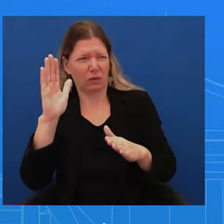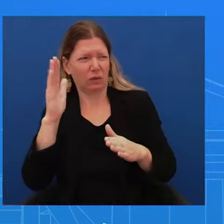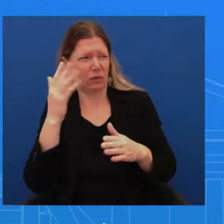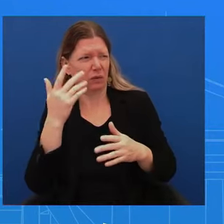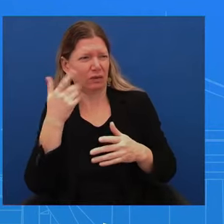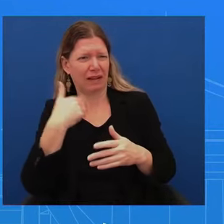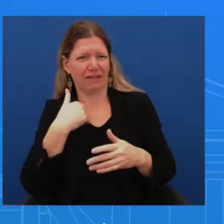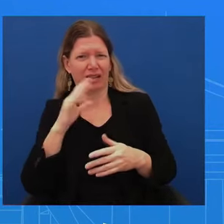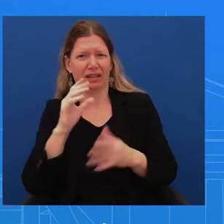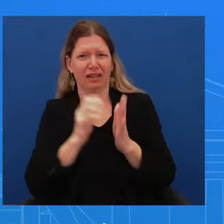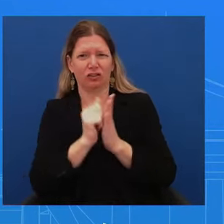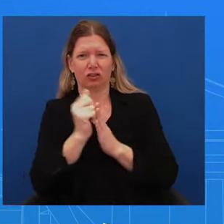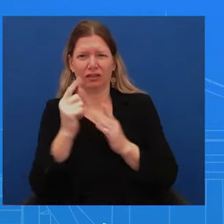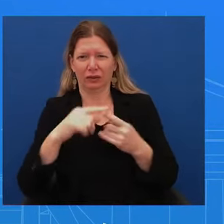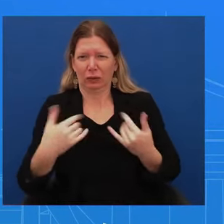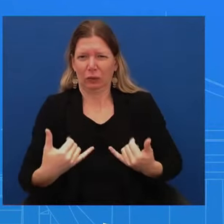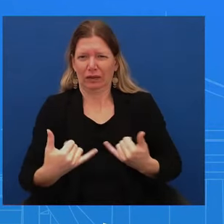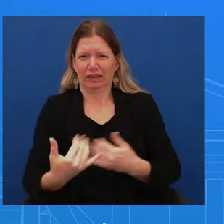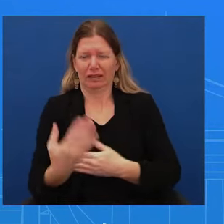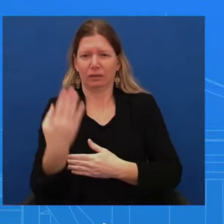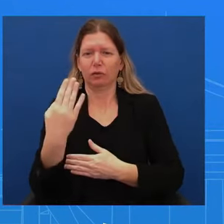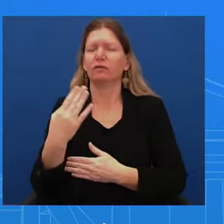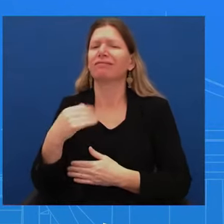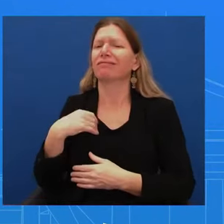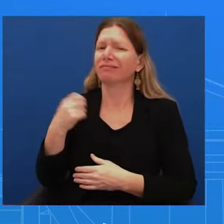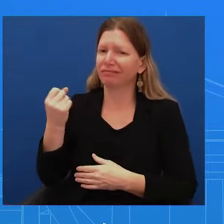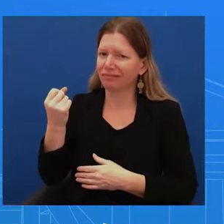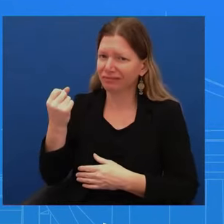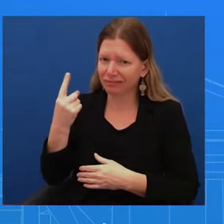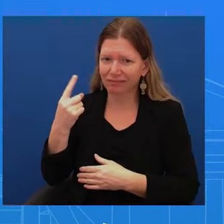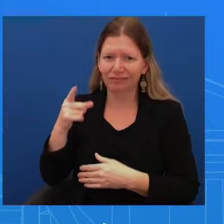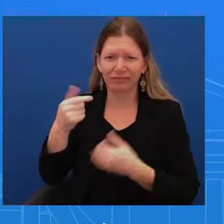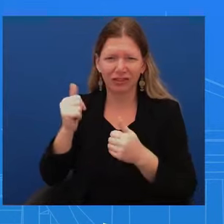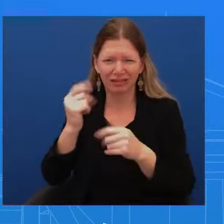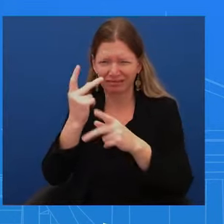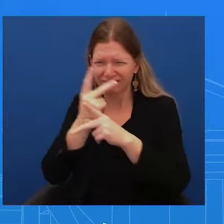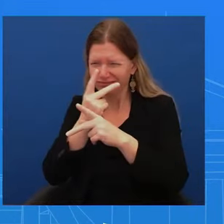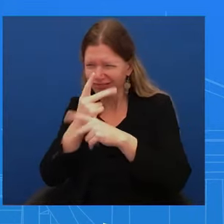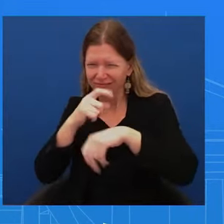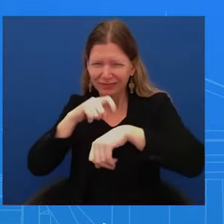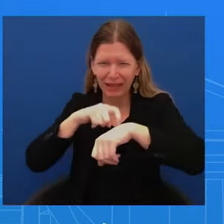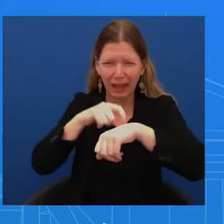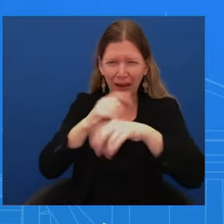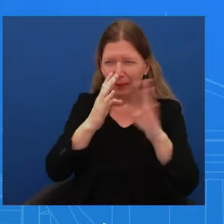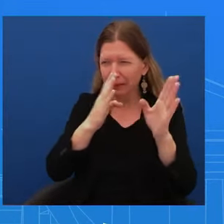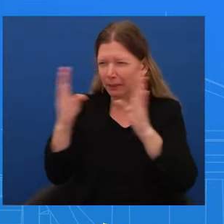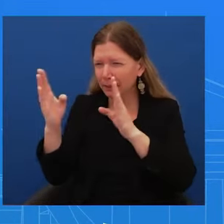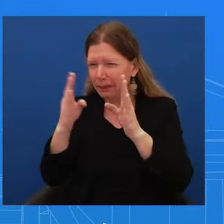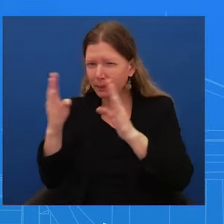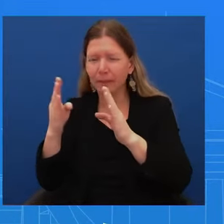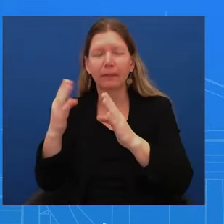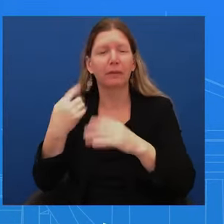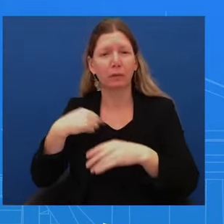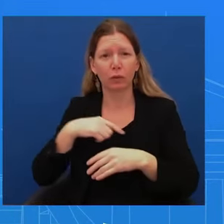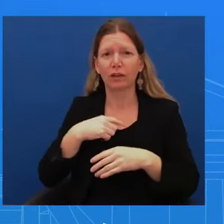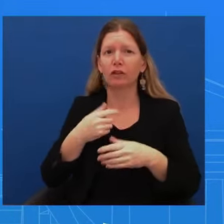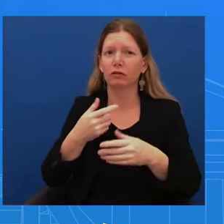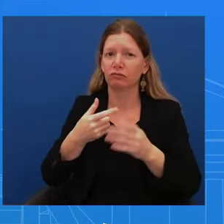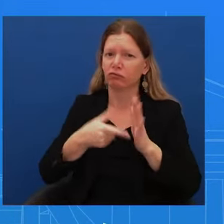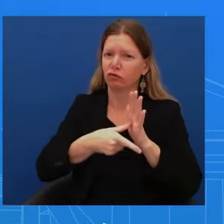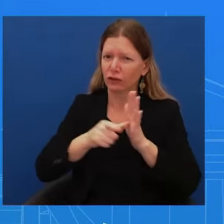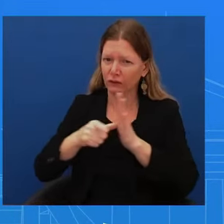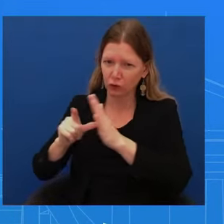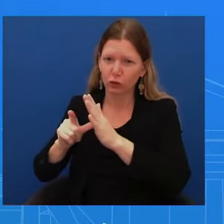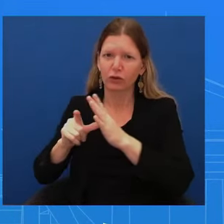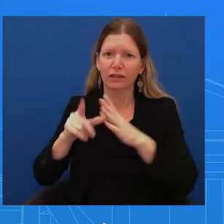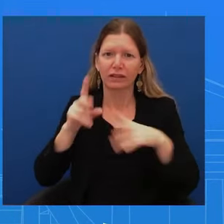are going to get a sense of this process, right? That's why they're going to do a review. That's why the Pentagon is going to do a review. That's why the Chief of Staff put out a memo